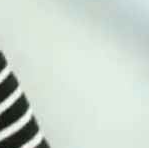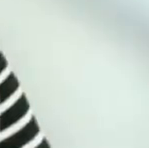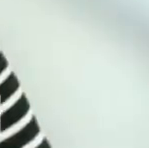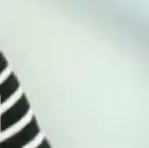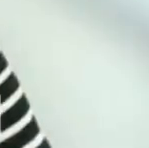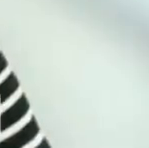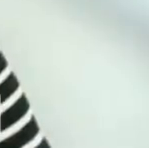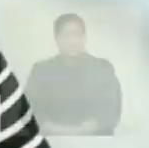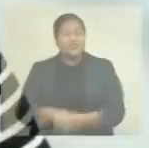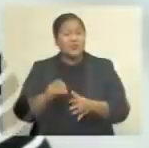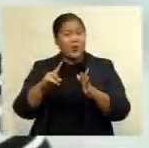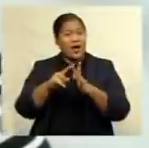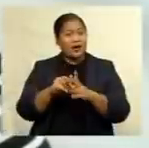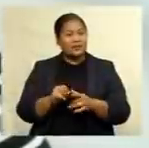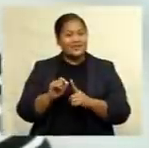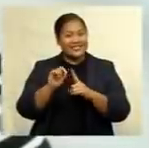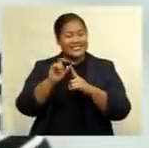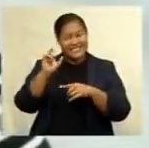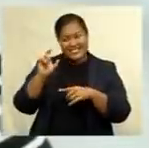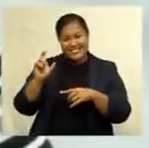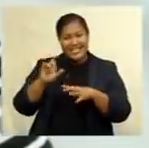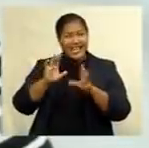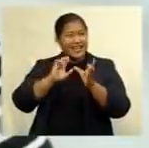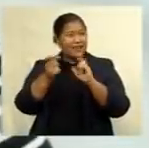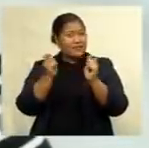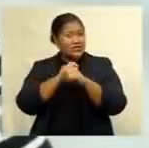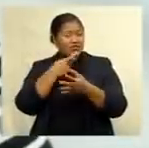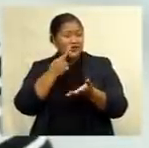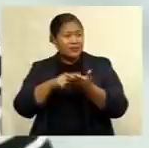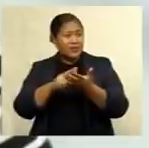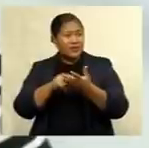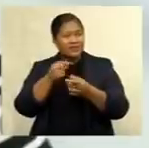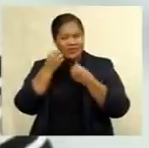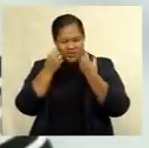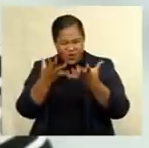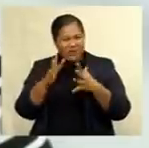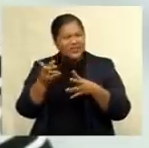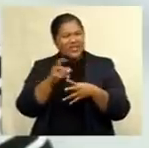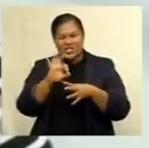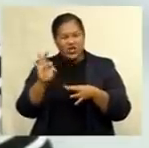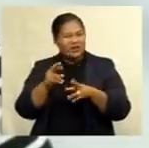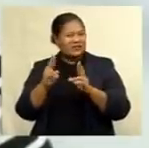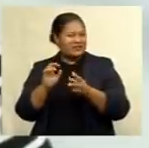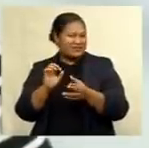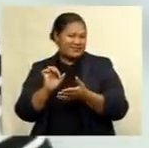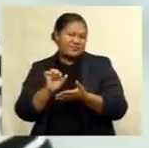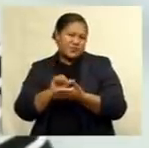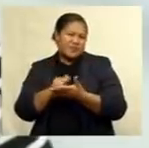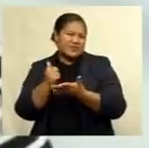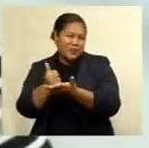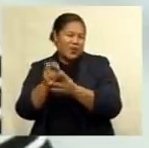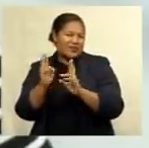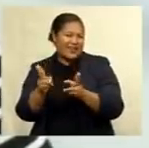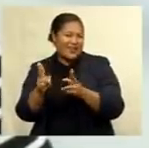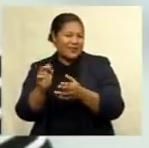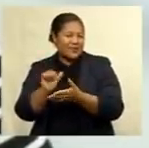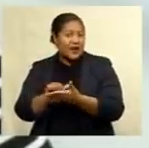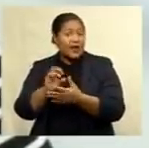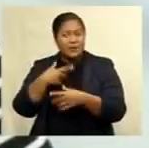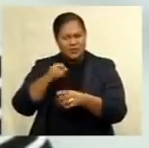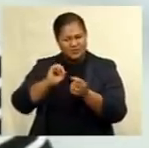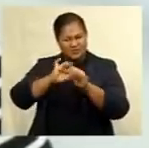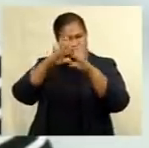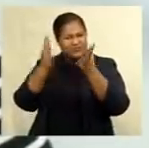IPCC Climate Change Report it's been described as code red for humanity with global warming spiraling out of